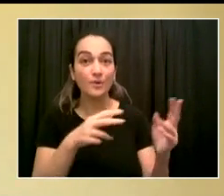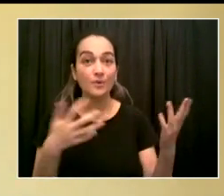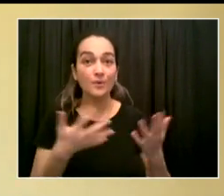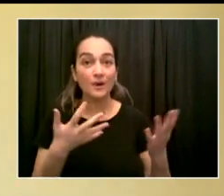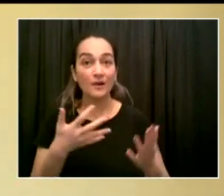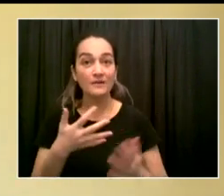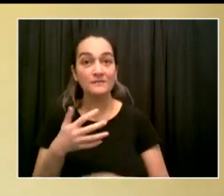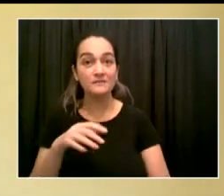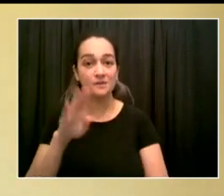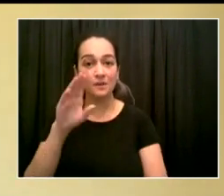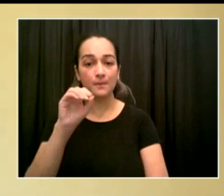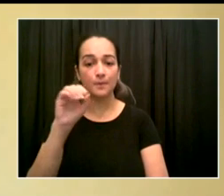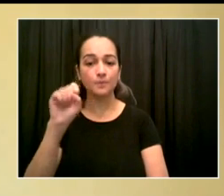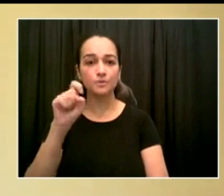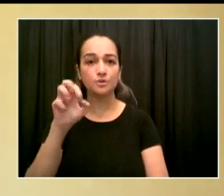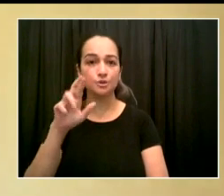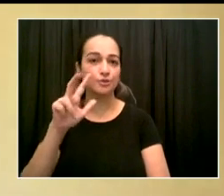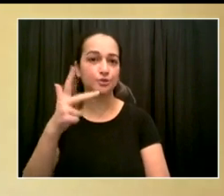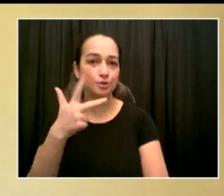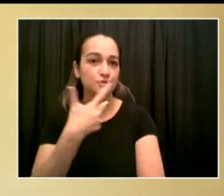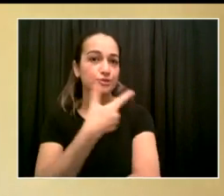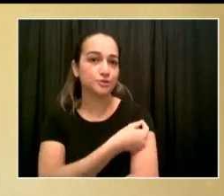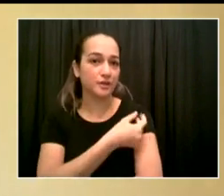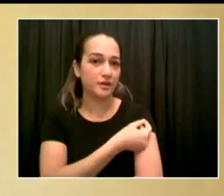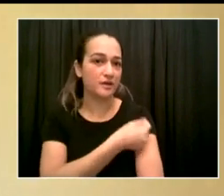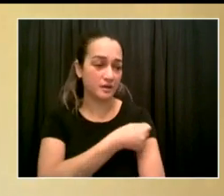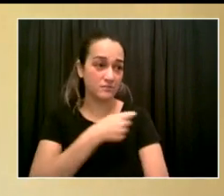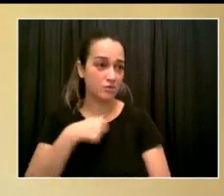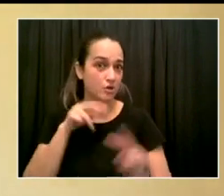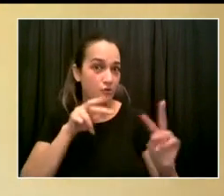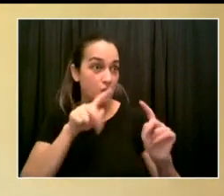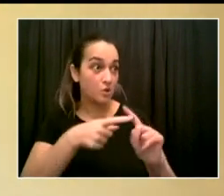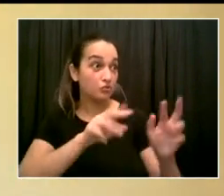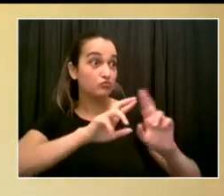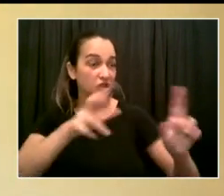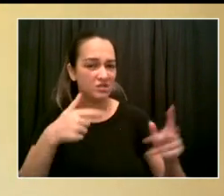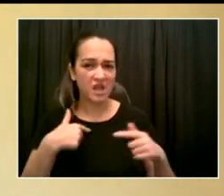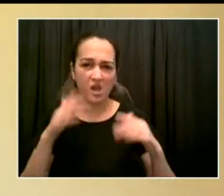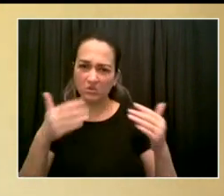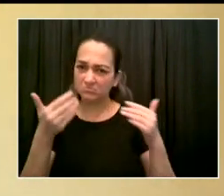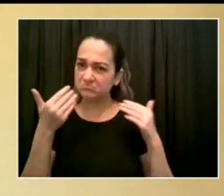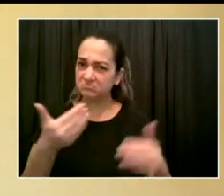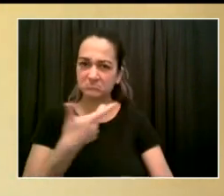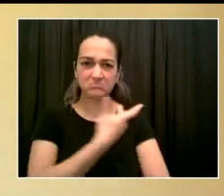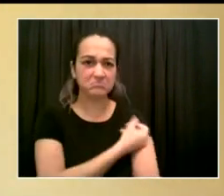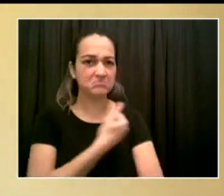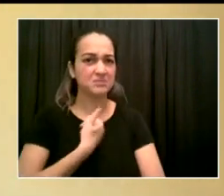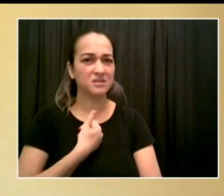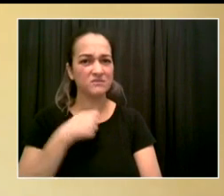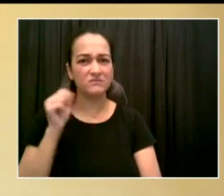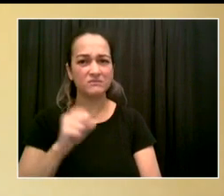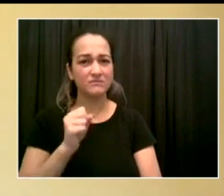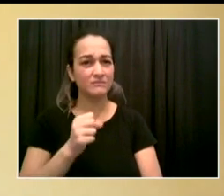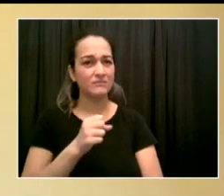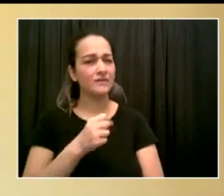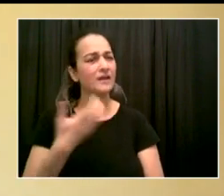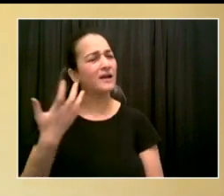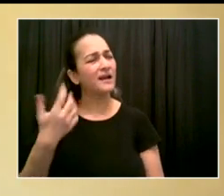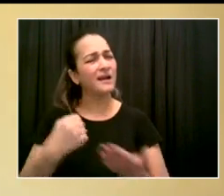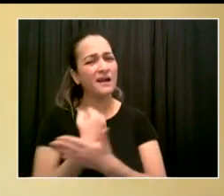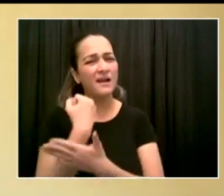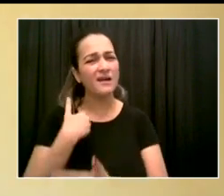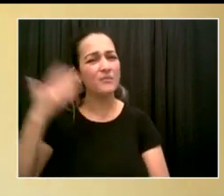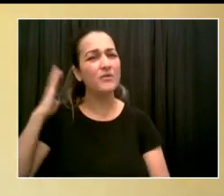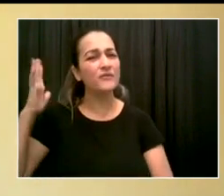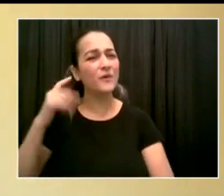vaccinations. But I guess that doesn't apply. But thank you, Mayor. And just, boy, count on the Catholic family. And something tells you I'm just